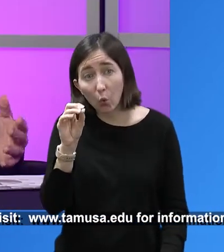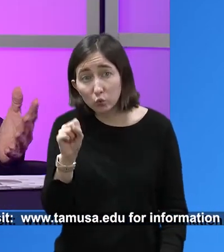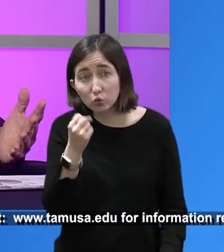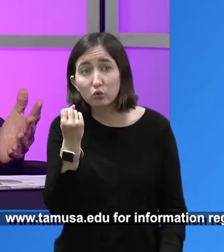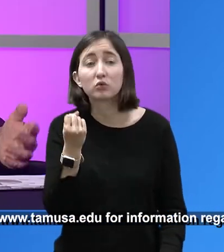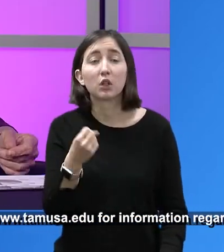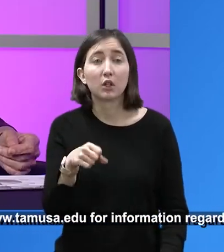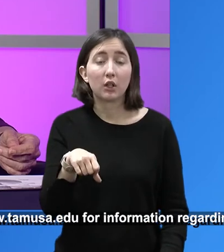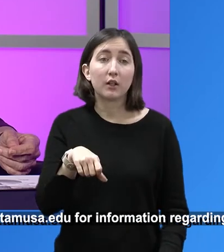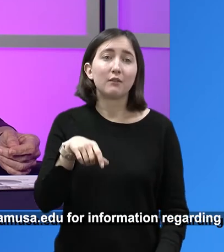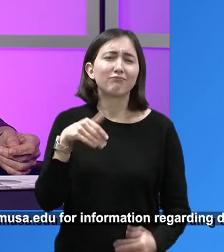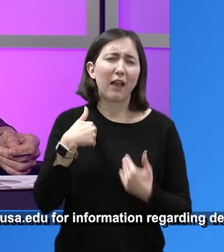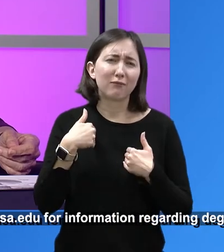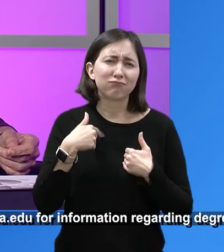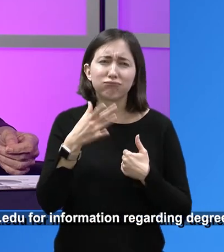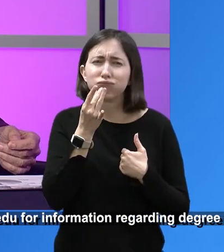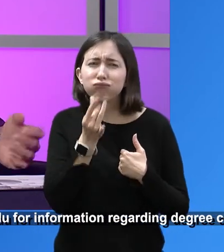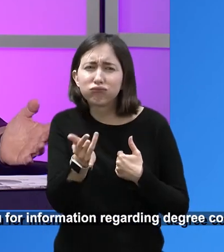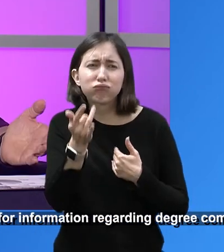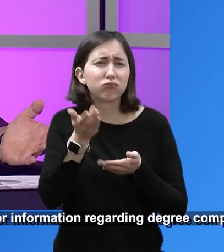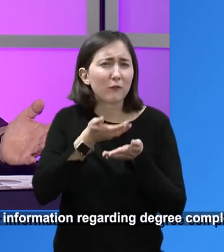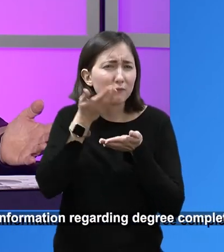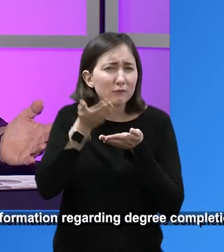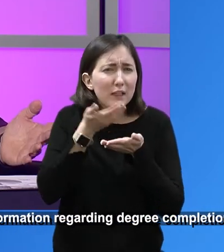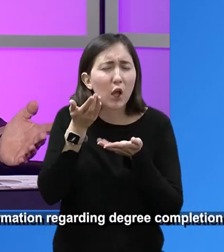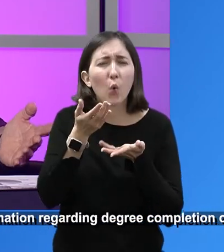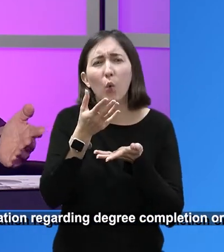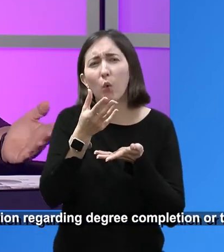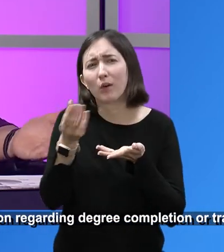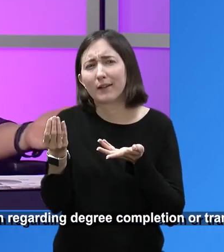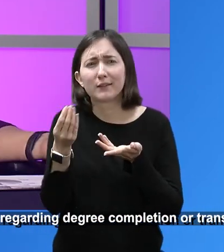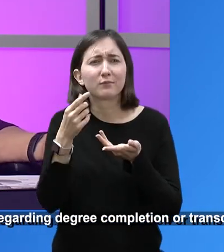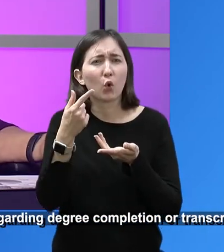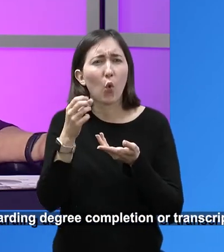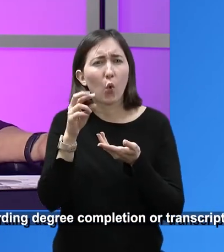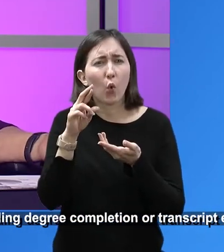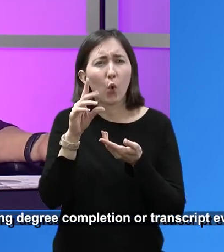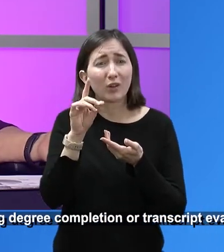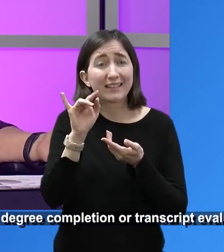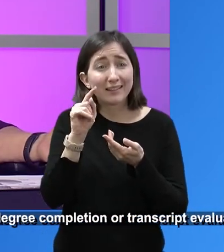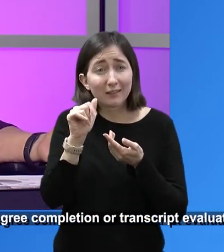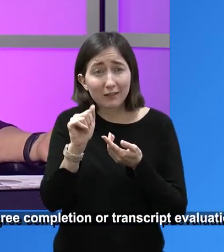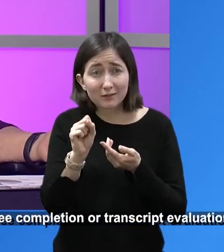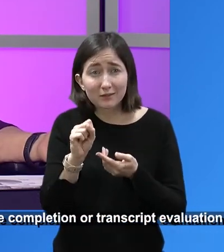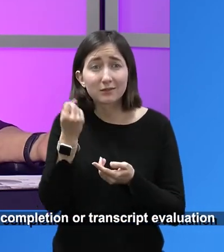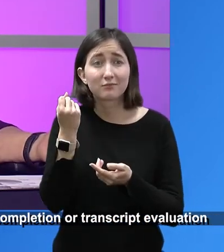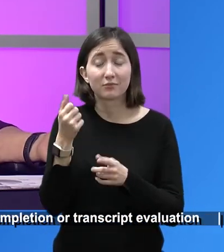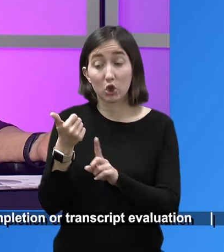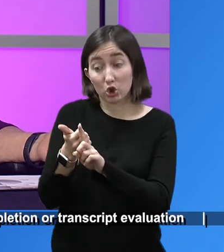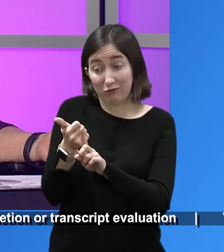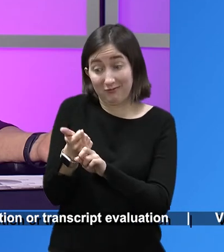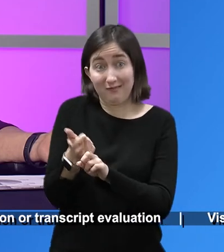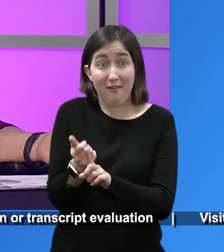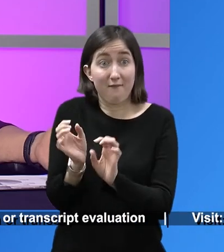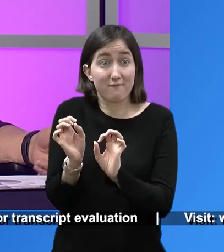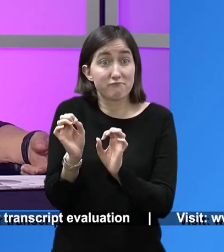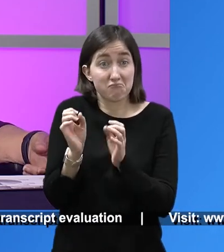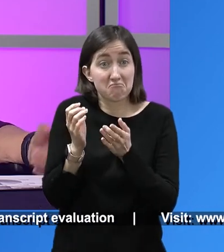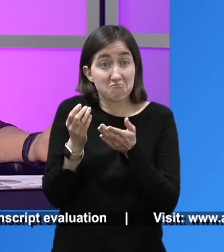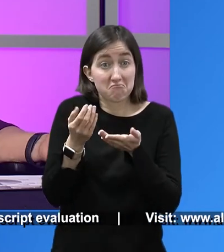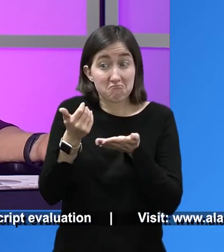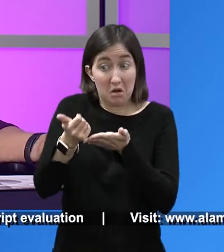tortillas, gorditas and so on. She's on Ogalito street and she, same, same thing. She'd been leasing for many, many, many years.